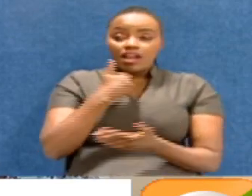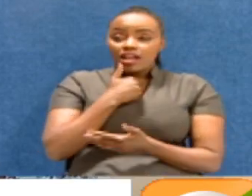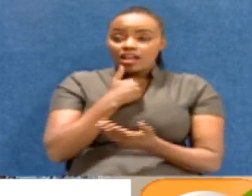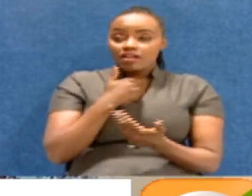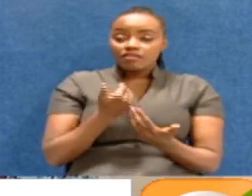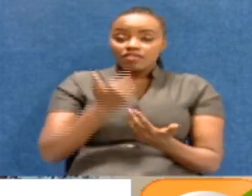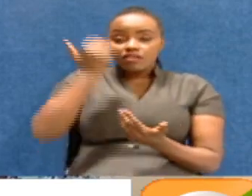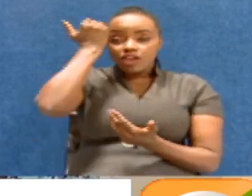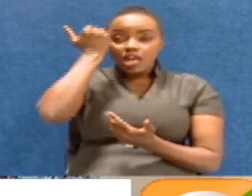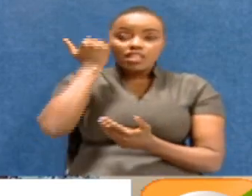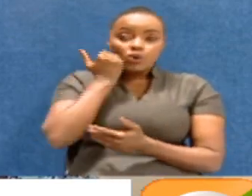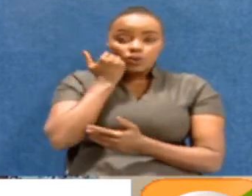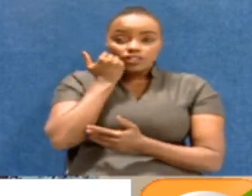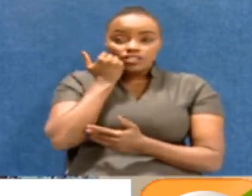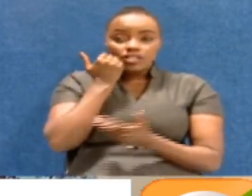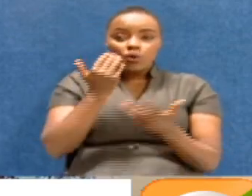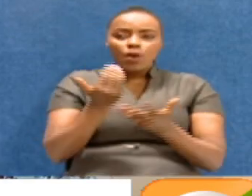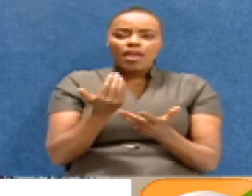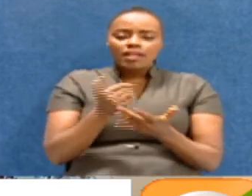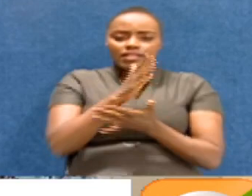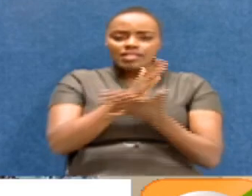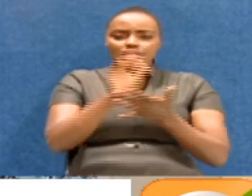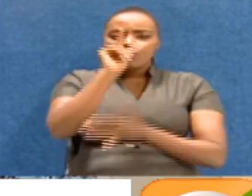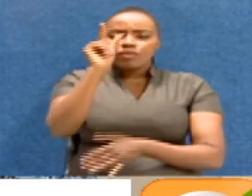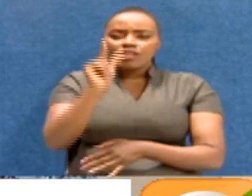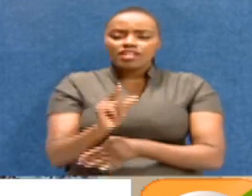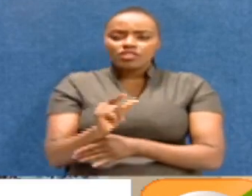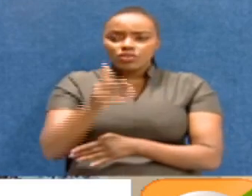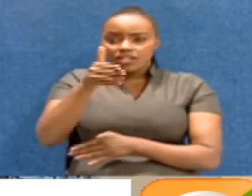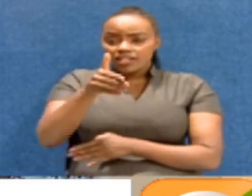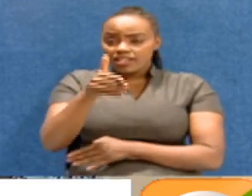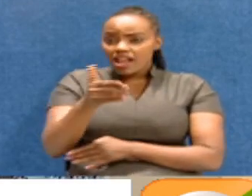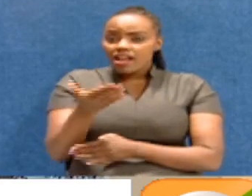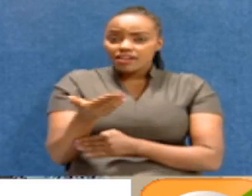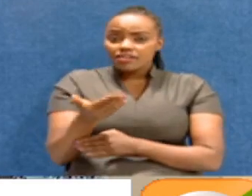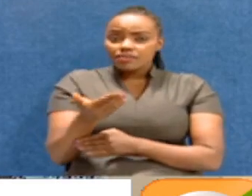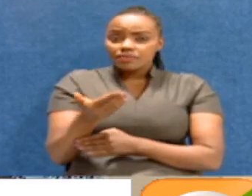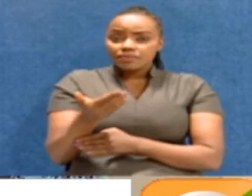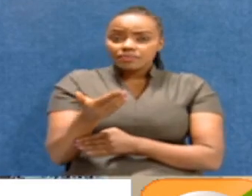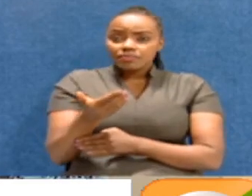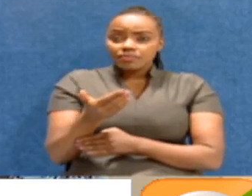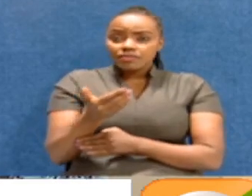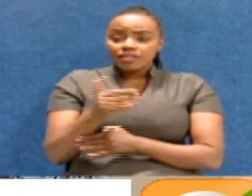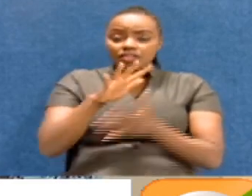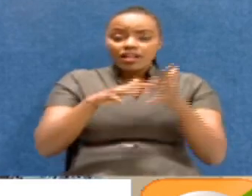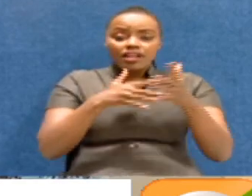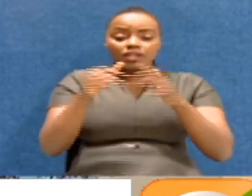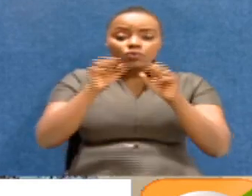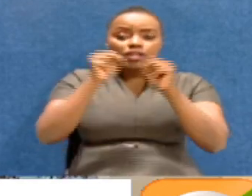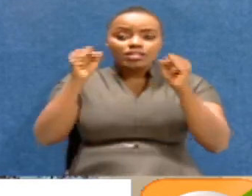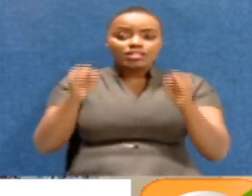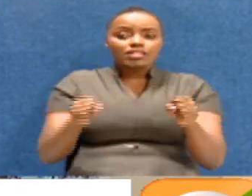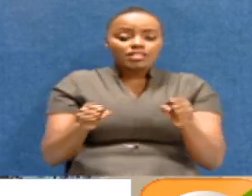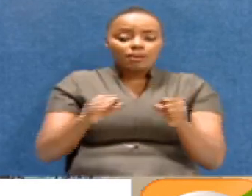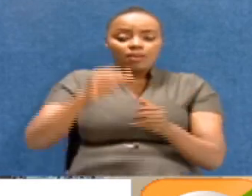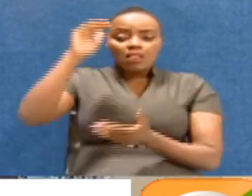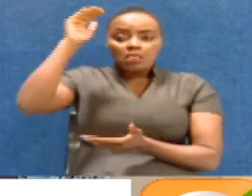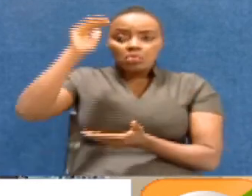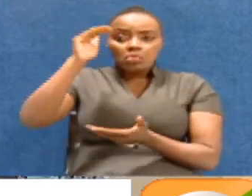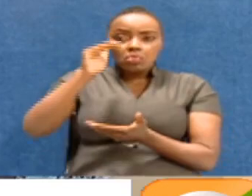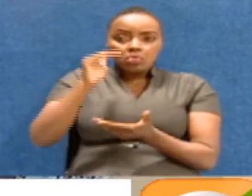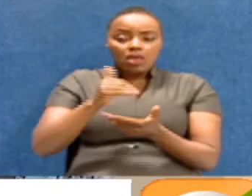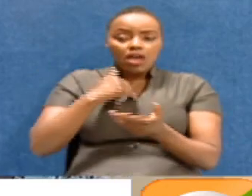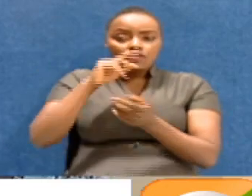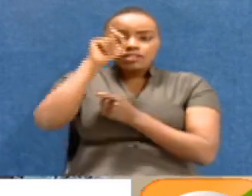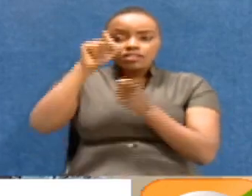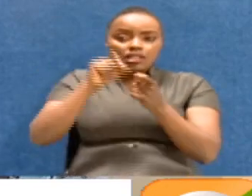have courts in some regions in this country where the network system is completely down. Okay. We